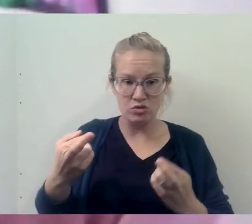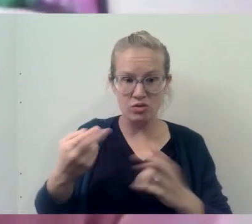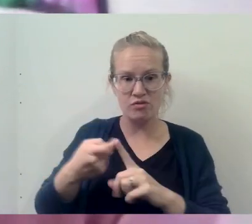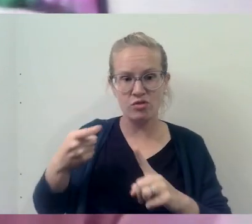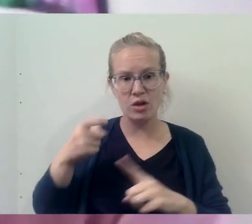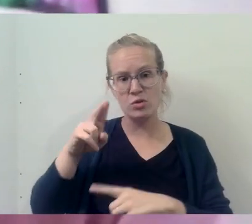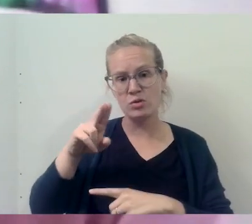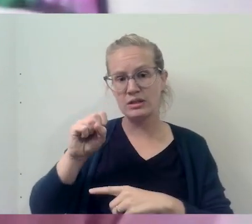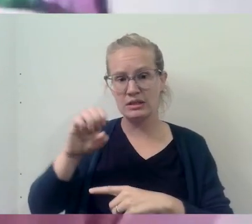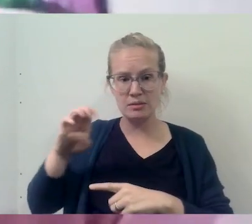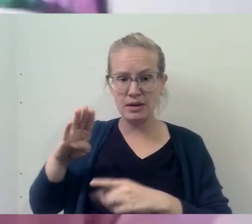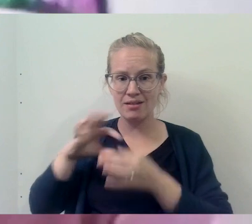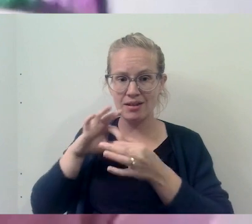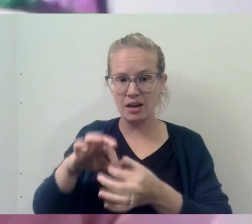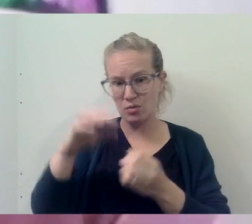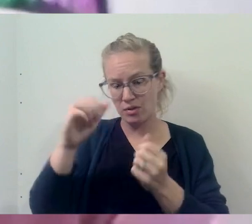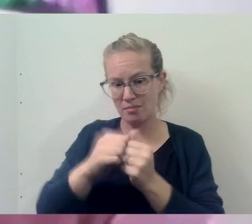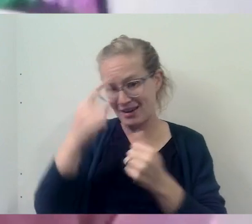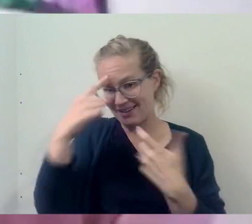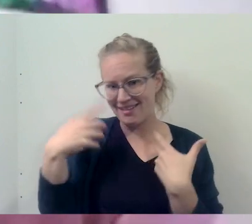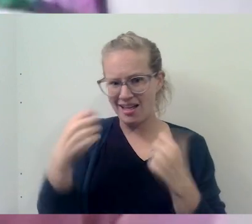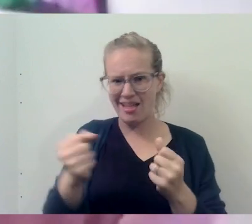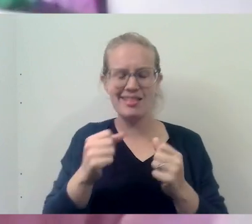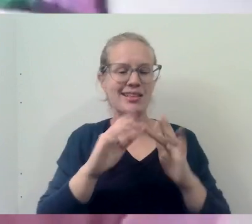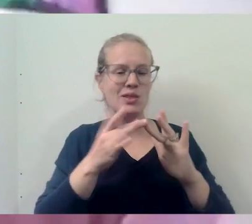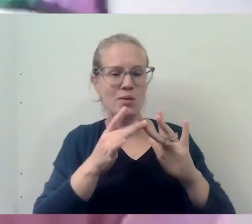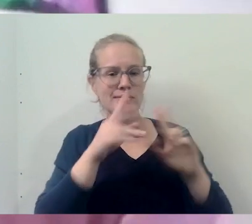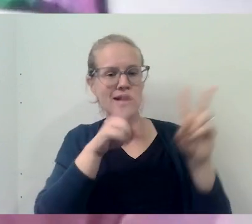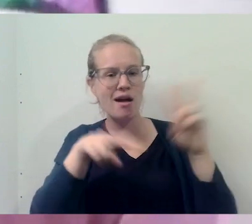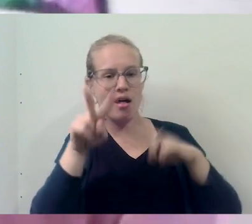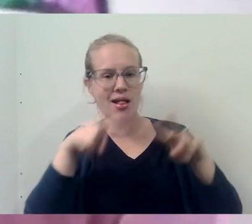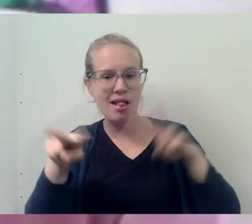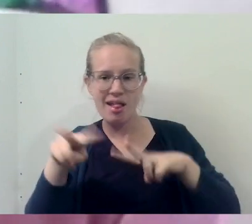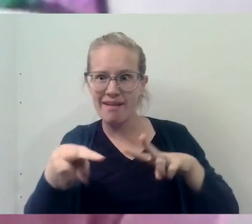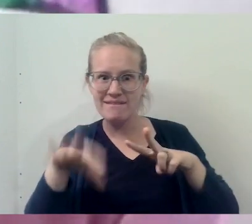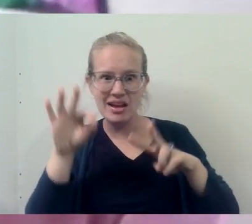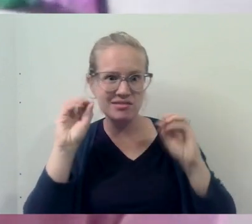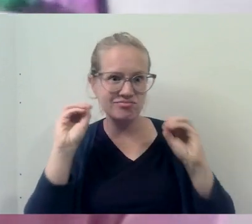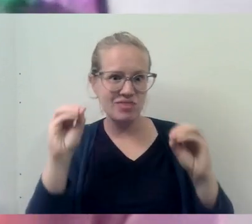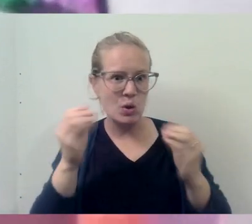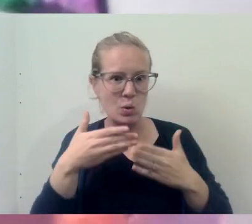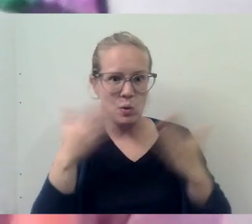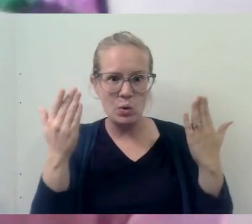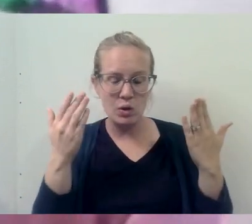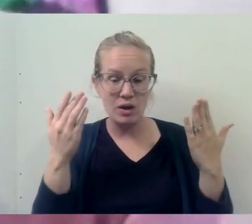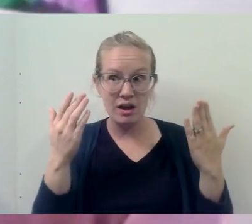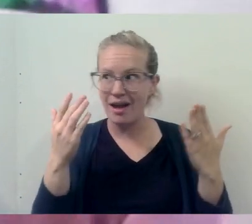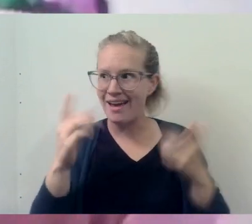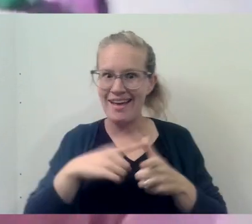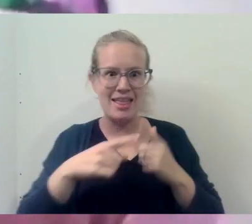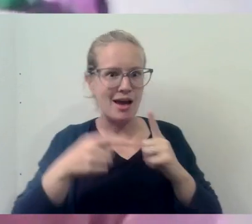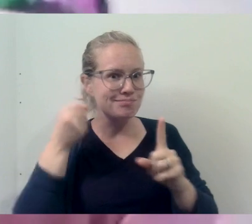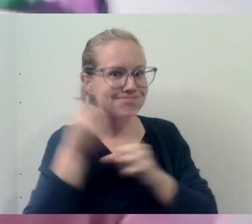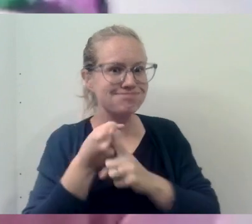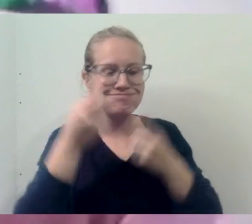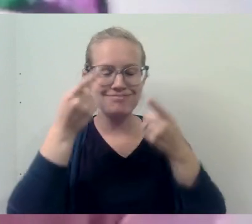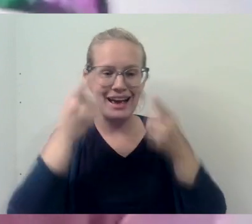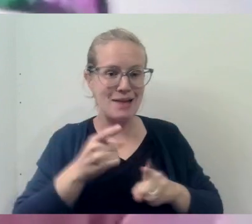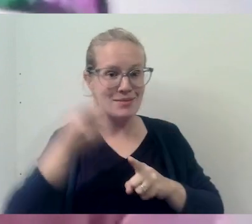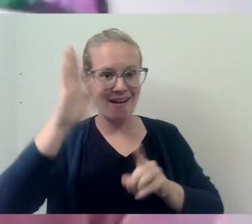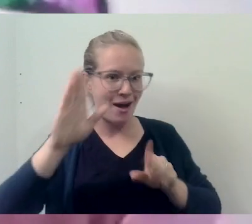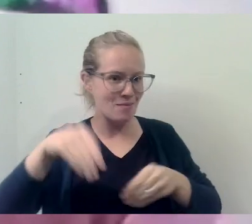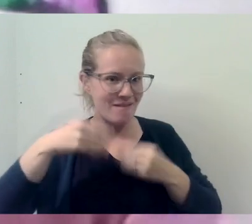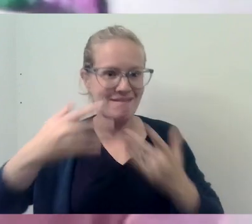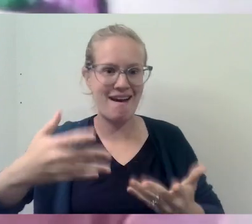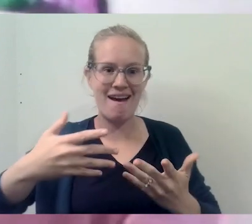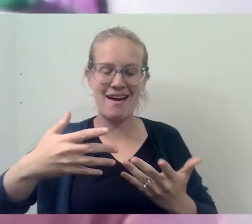USCCB about mental health, and I was looking on the website and couldn't find anything, and almost providentially, you know, just a couple